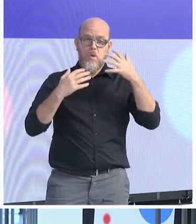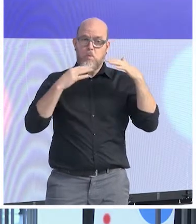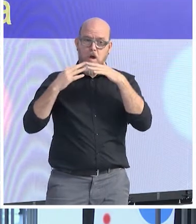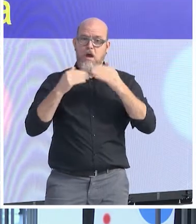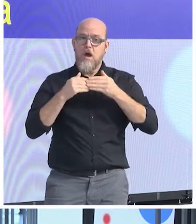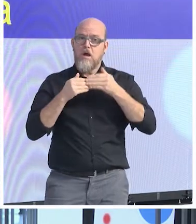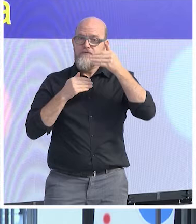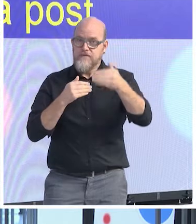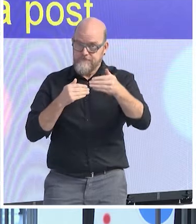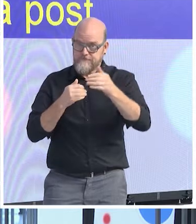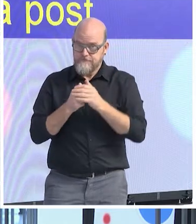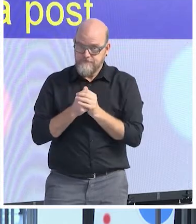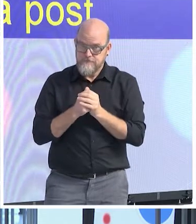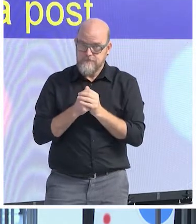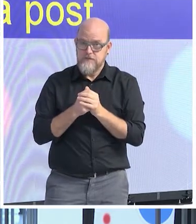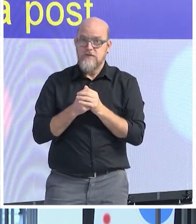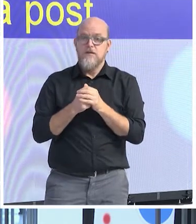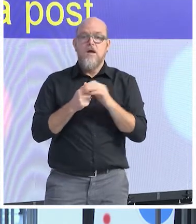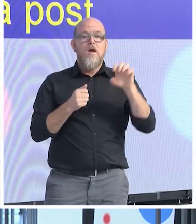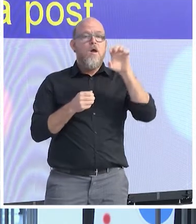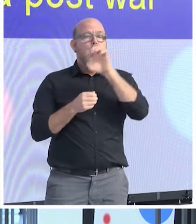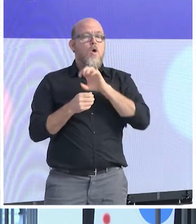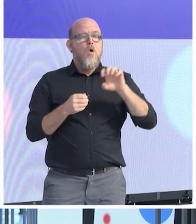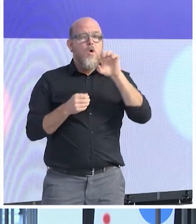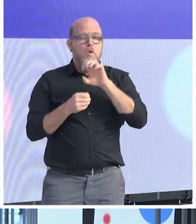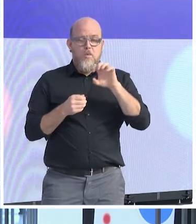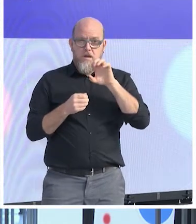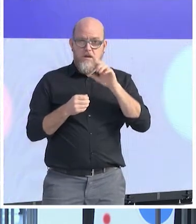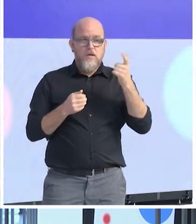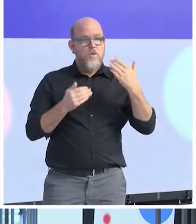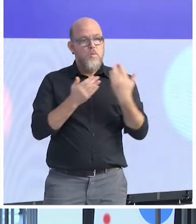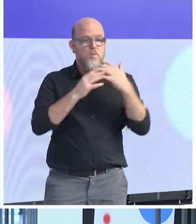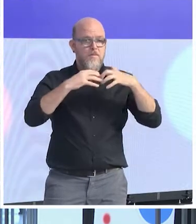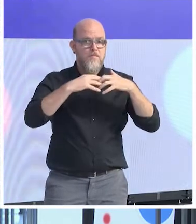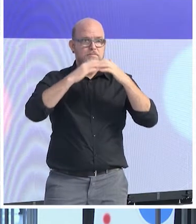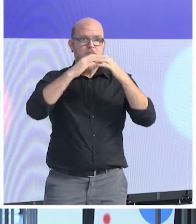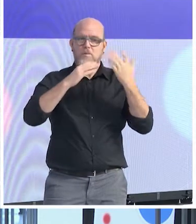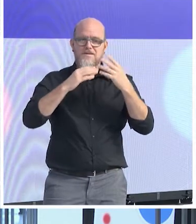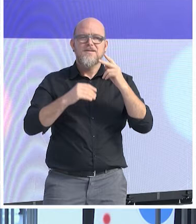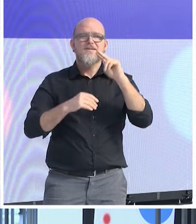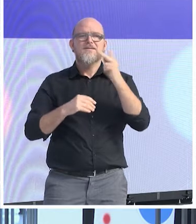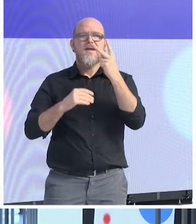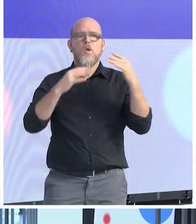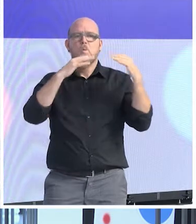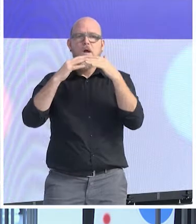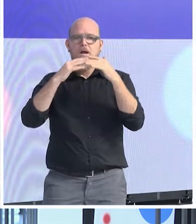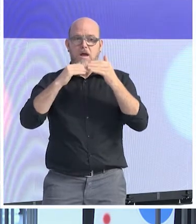and Tony Judd has, this is a title of his famous history of Europe in the last half of